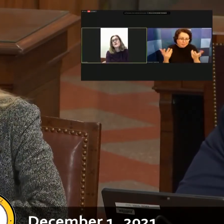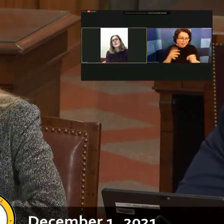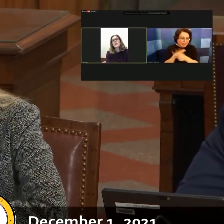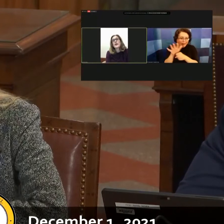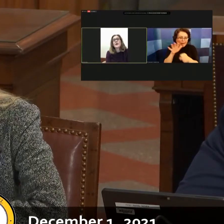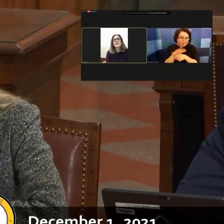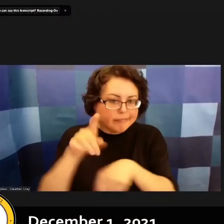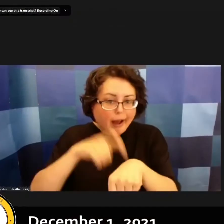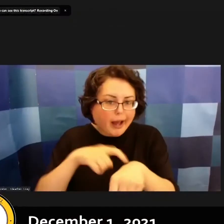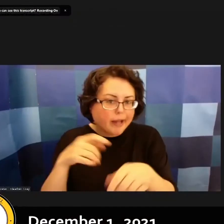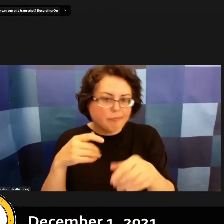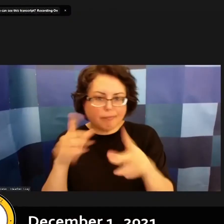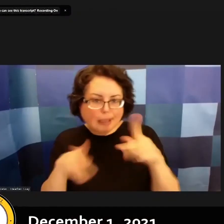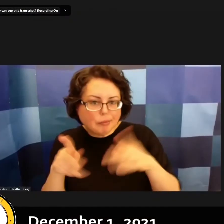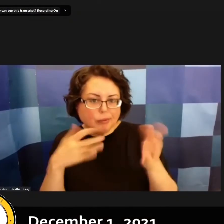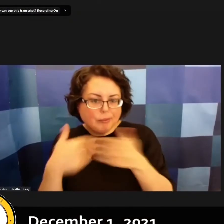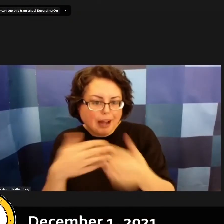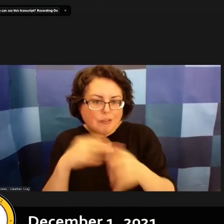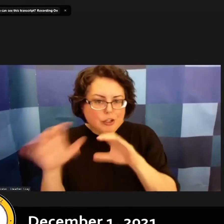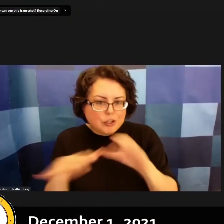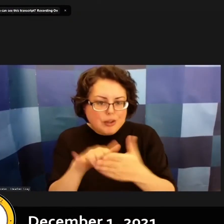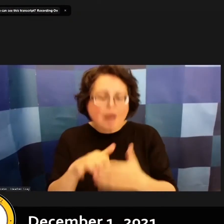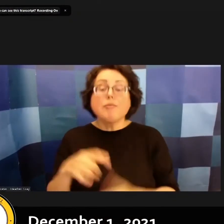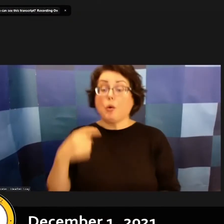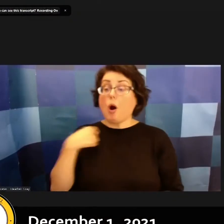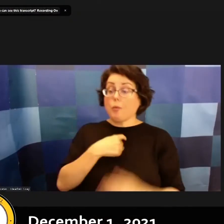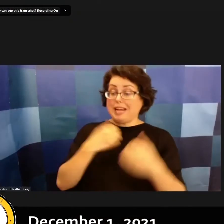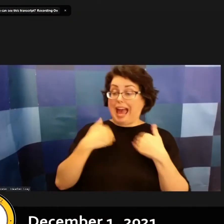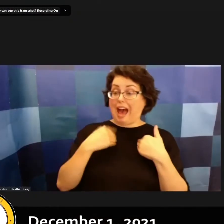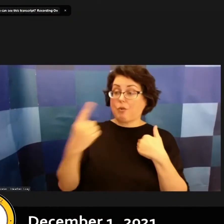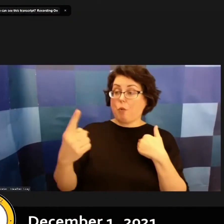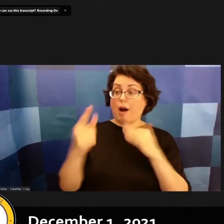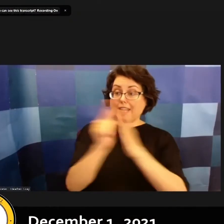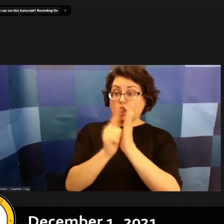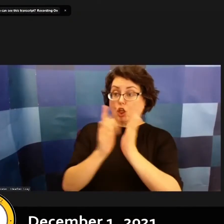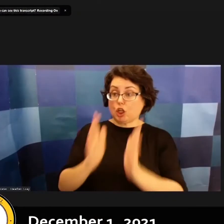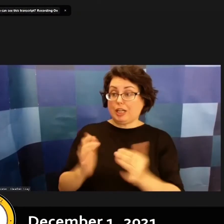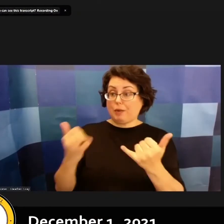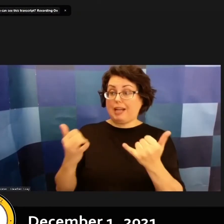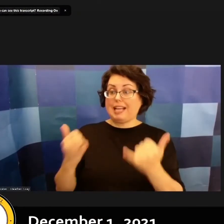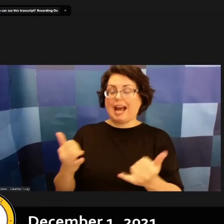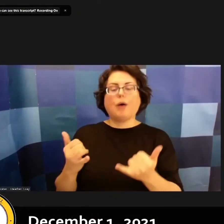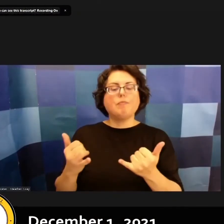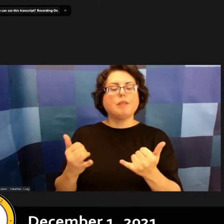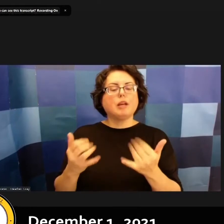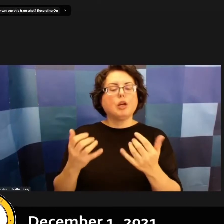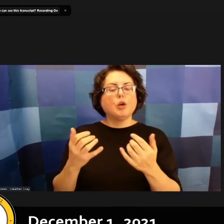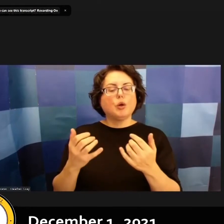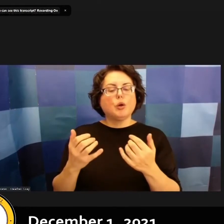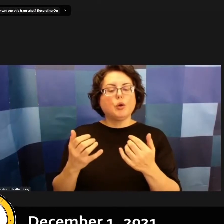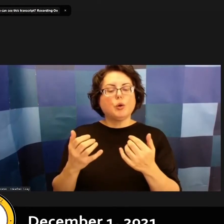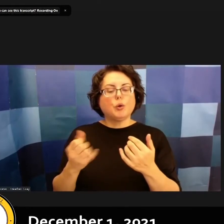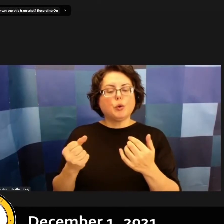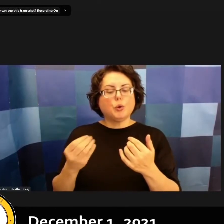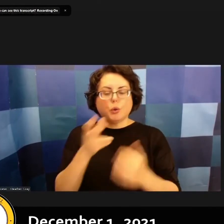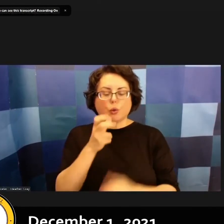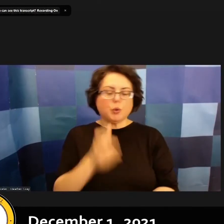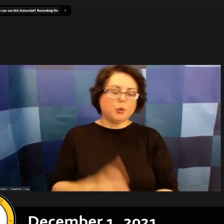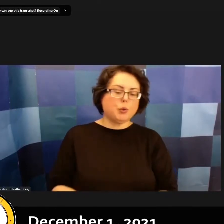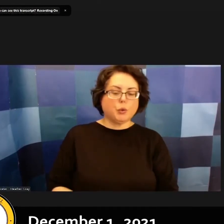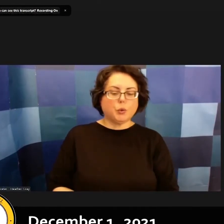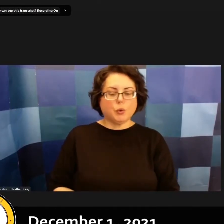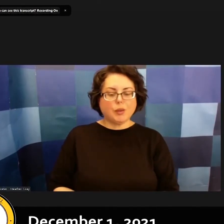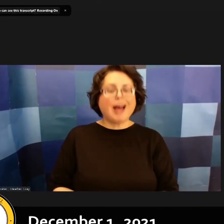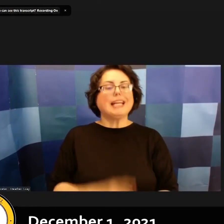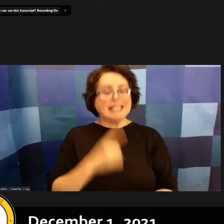we have an attorney currently who kind of assists if we're invited or we learn about an